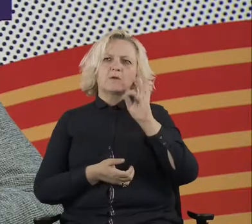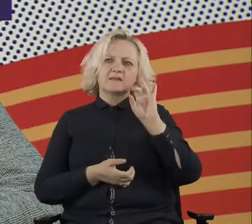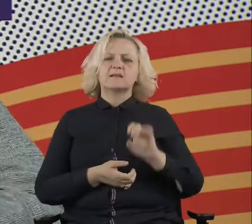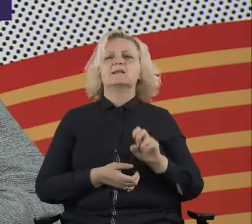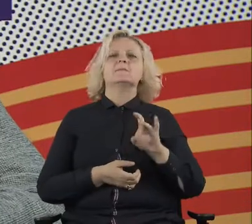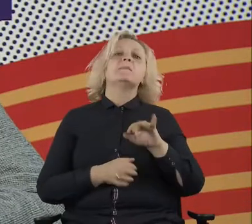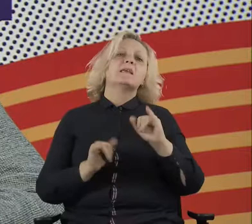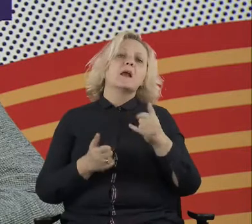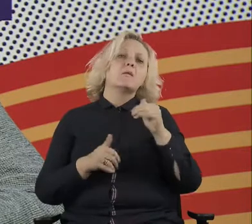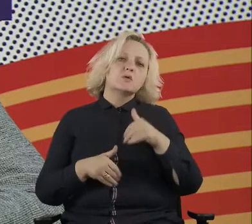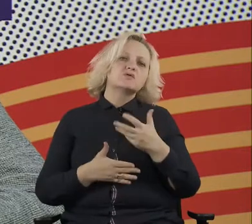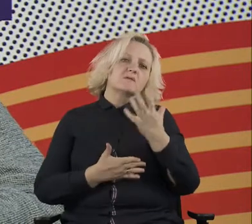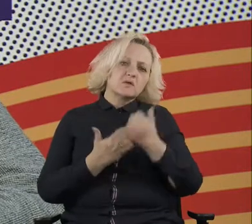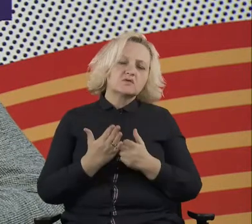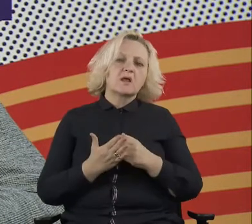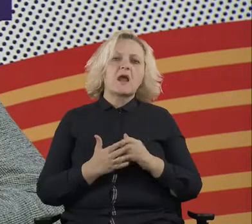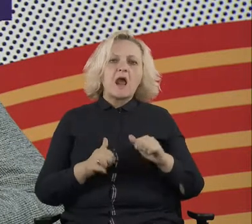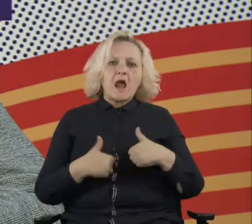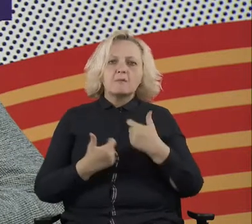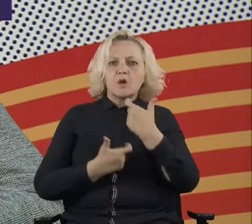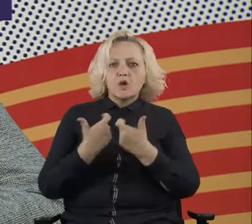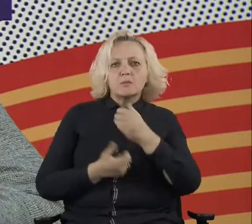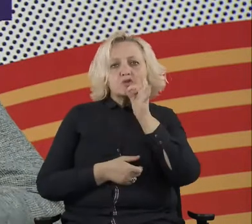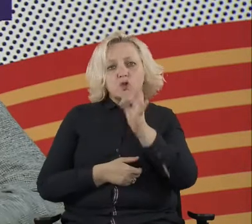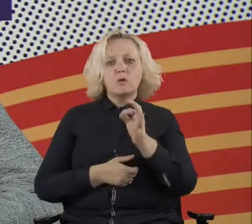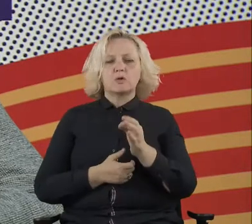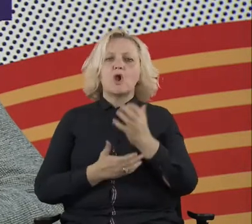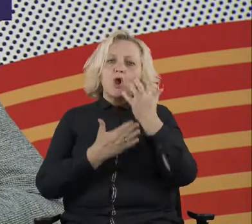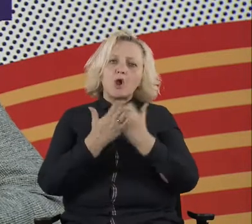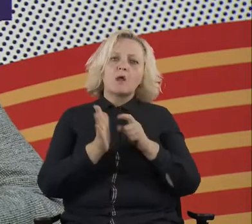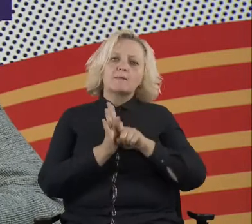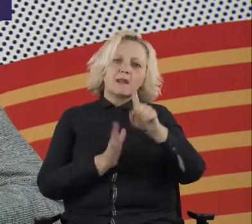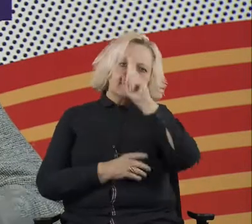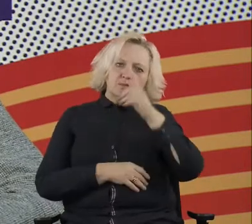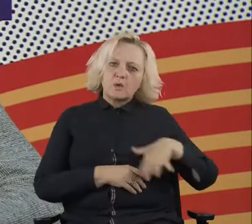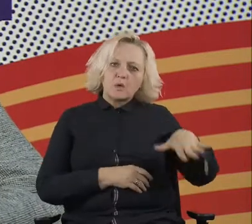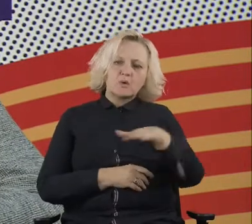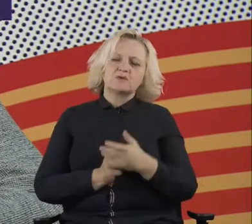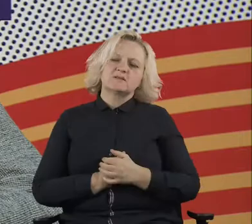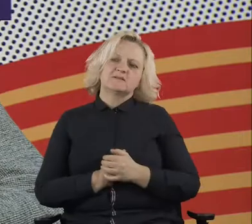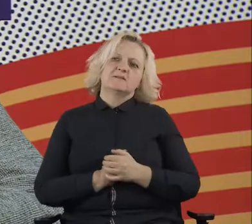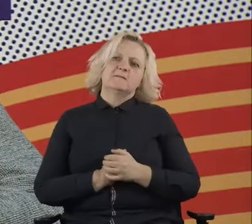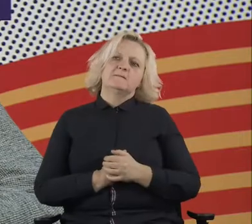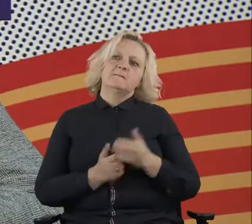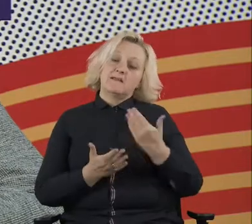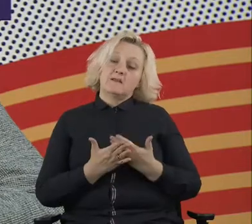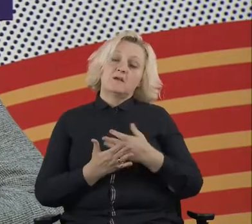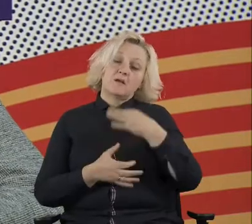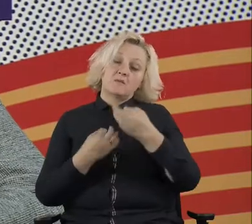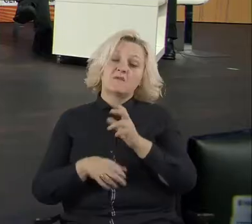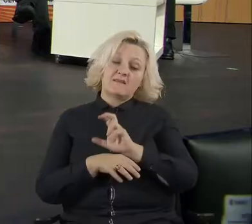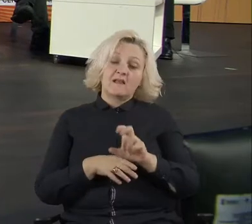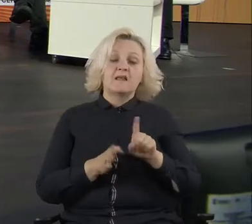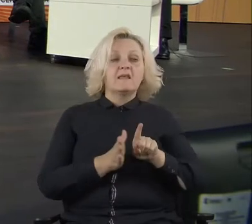Uh, so I think this is important. I think we are talking about, uh, cop tech, uh, we're talking about civic tech, uh, we're talking